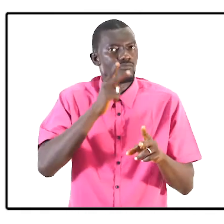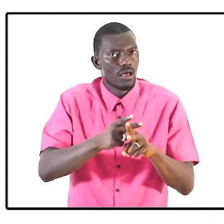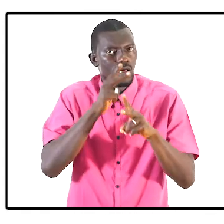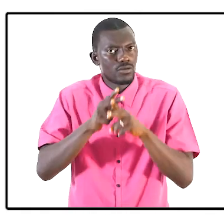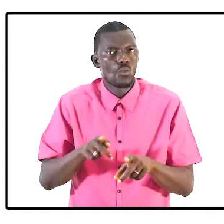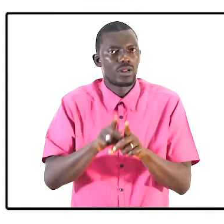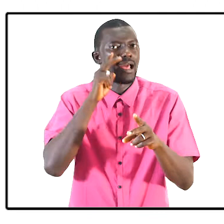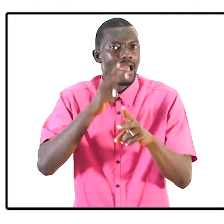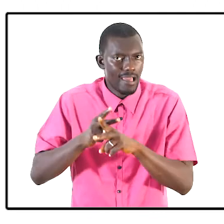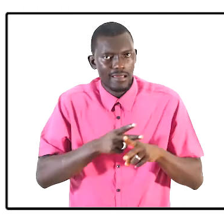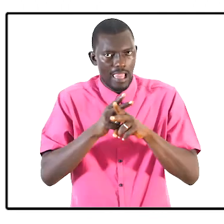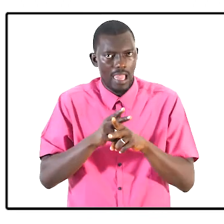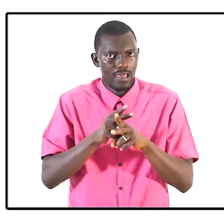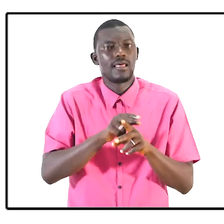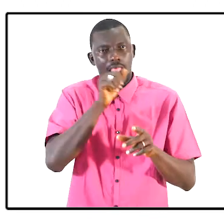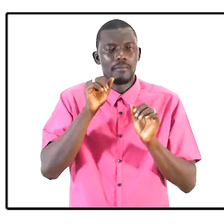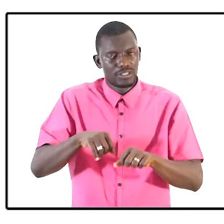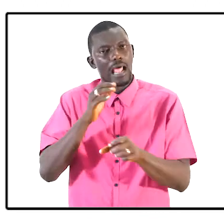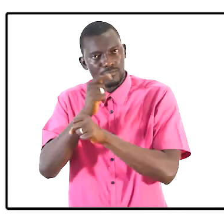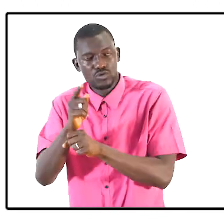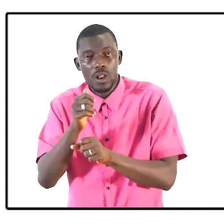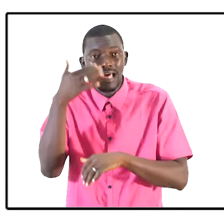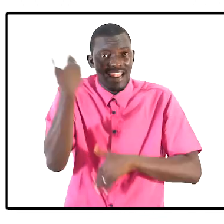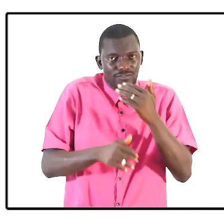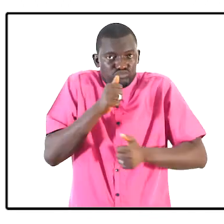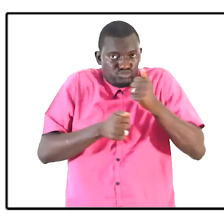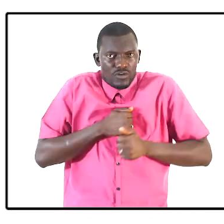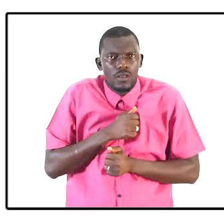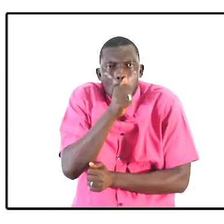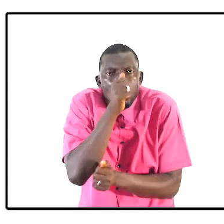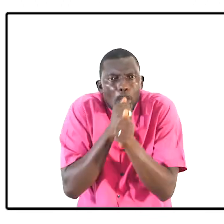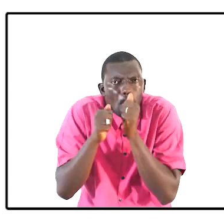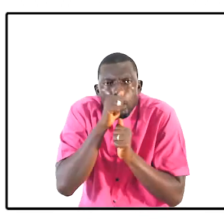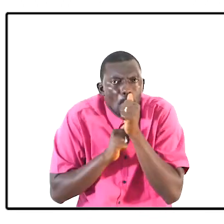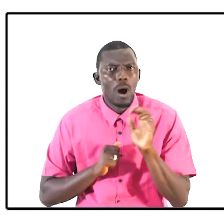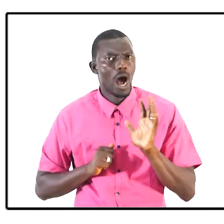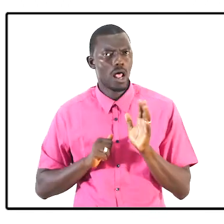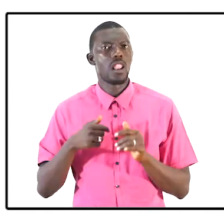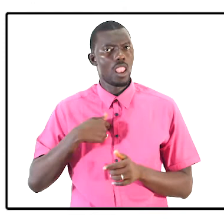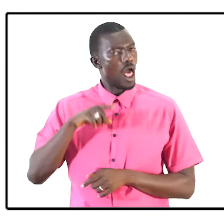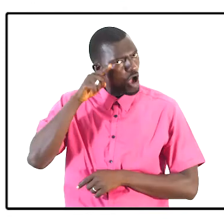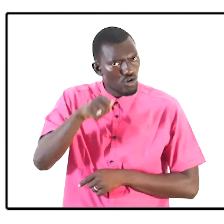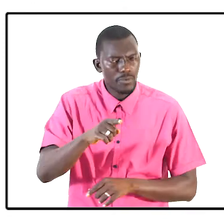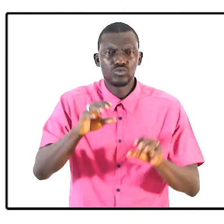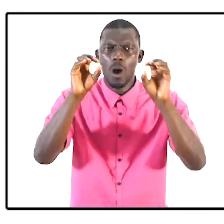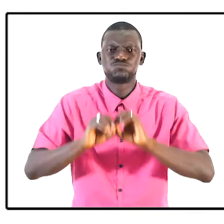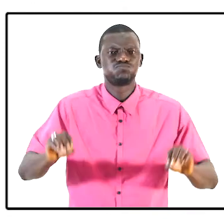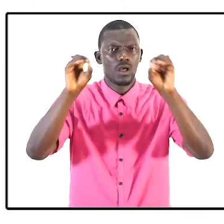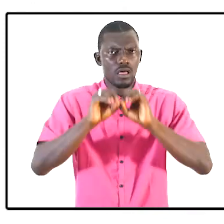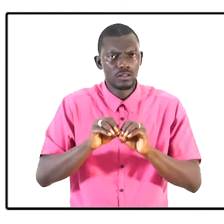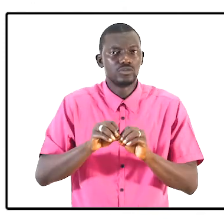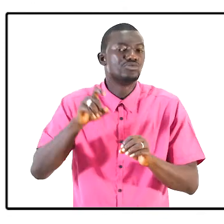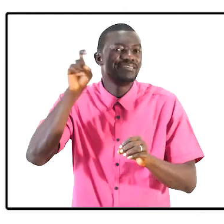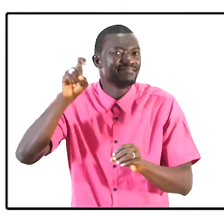care and justice. Do not suffer in silence. Violence or abuse is never right. I commit to